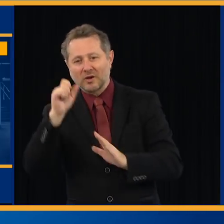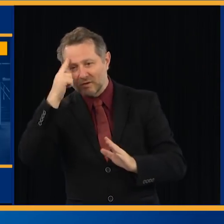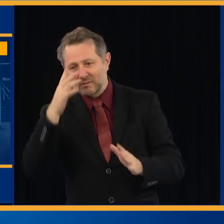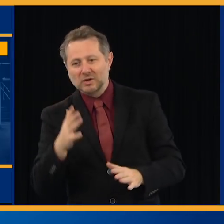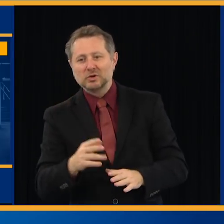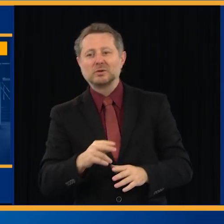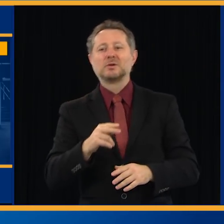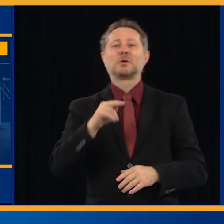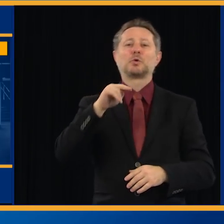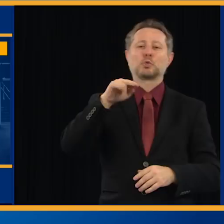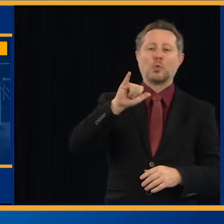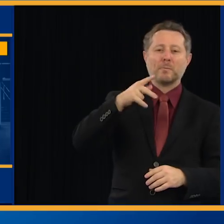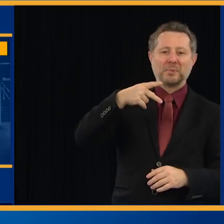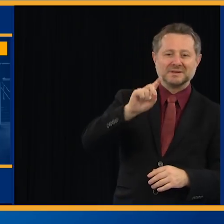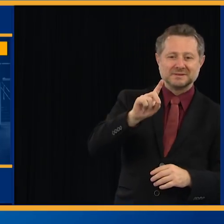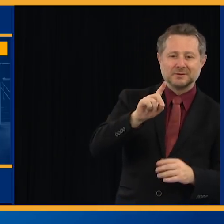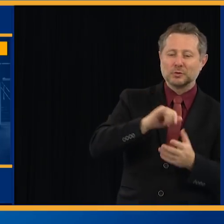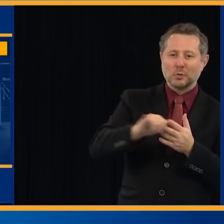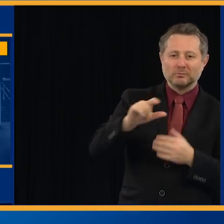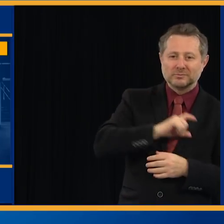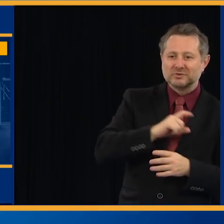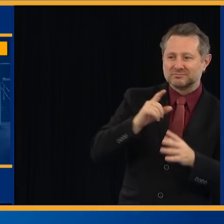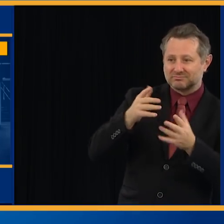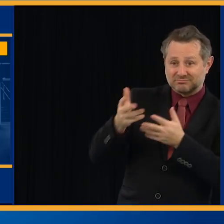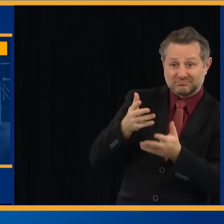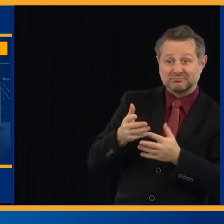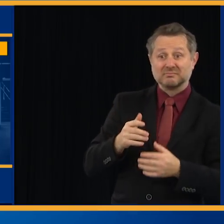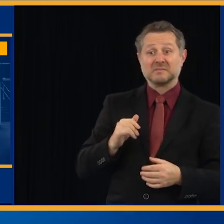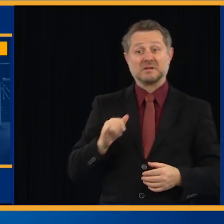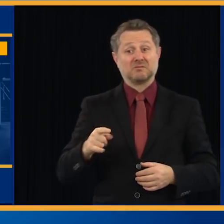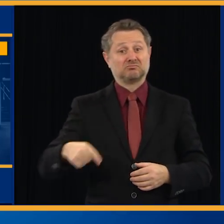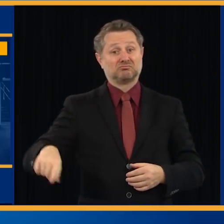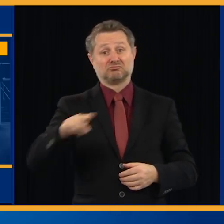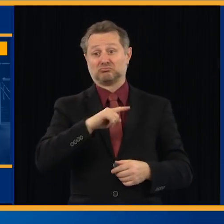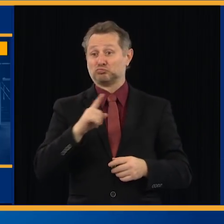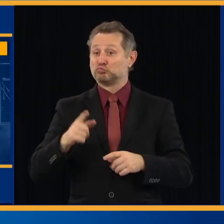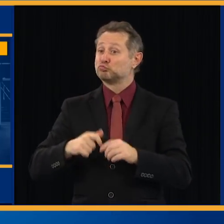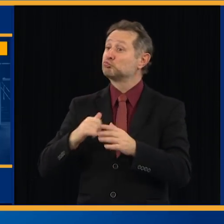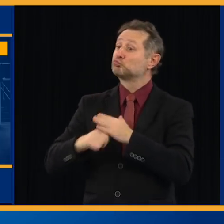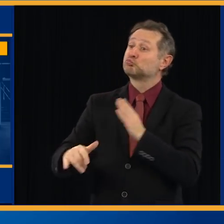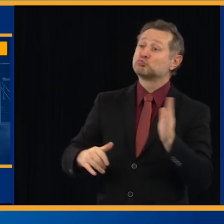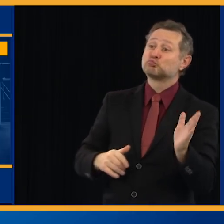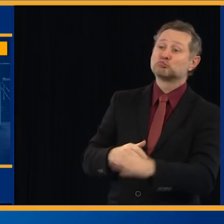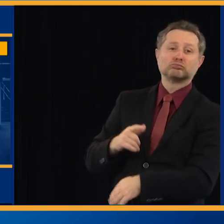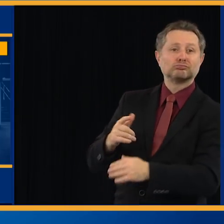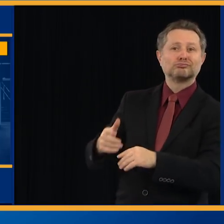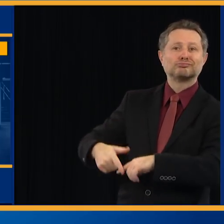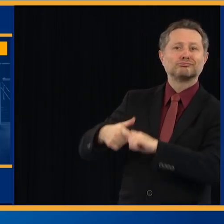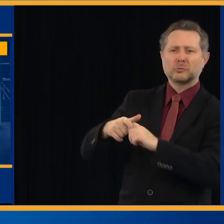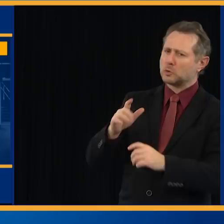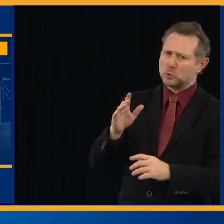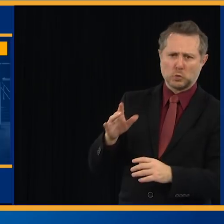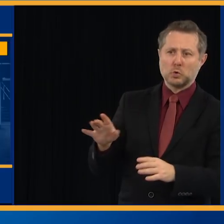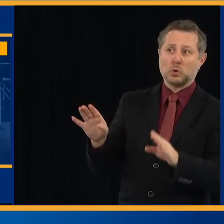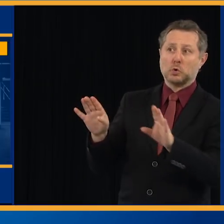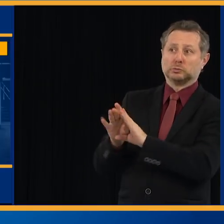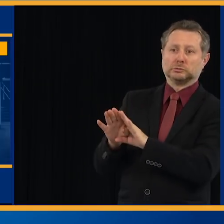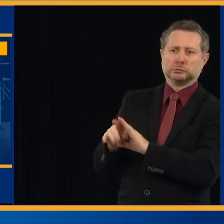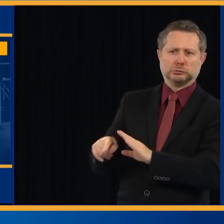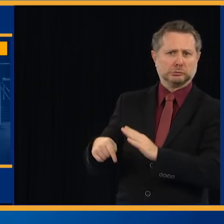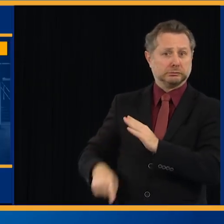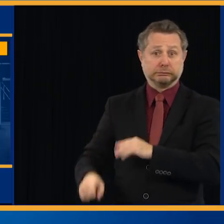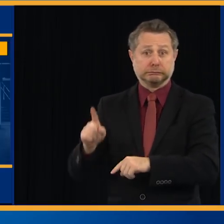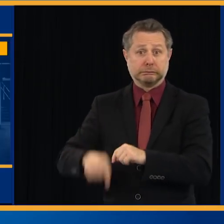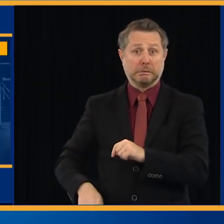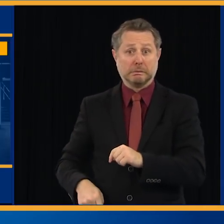to stop train service. You have to close down stations. You have to make sure people don't walk in. Then you have